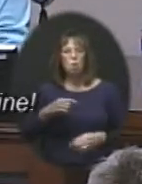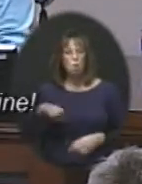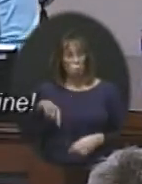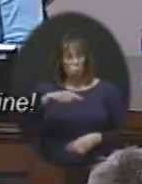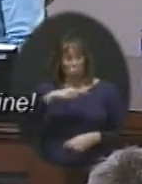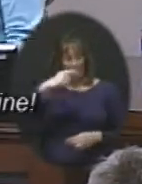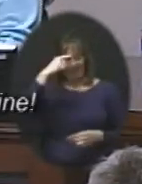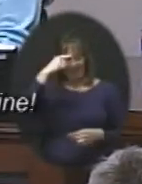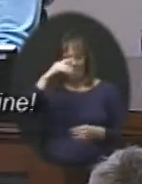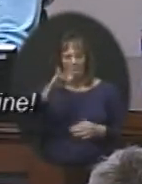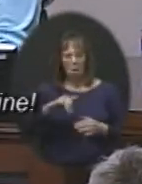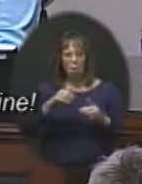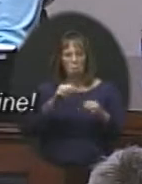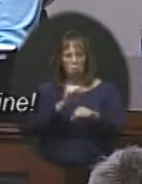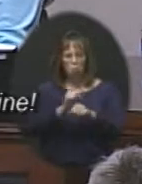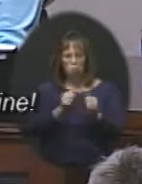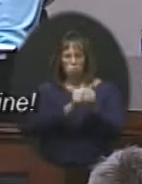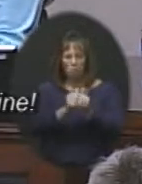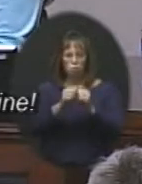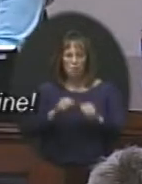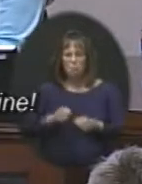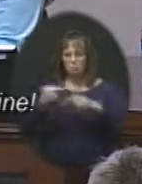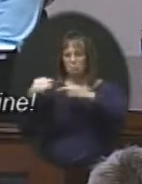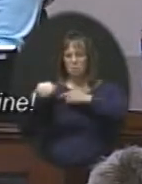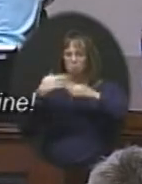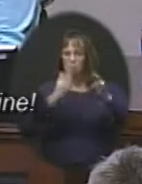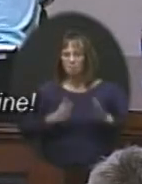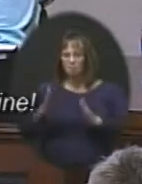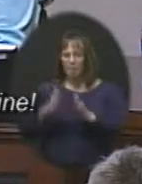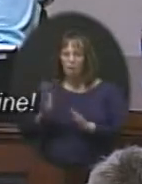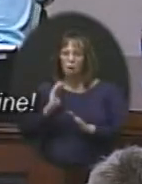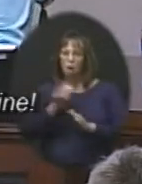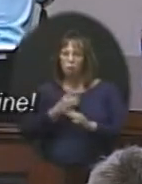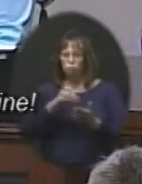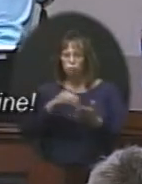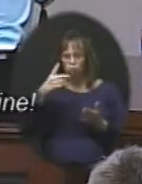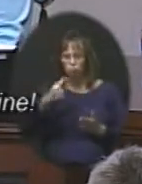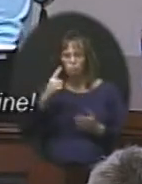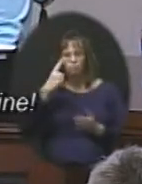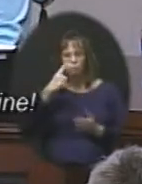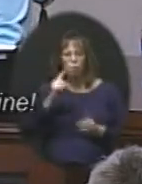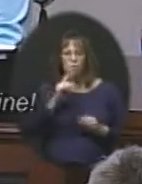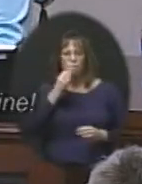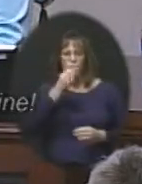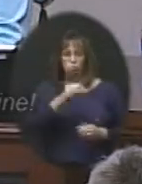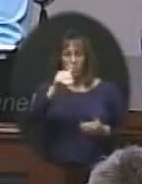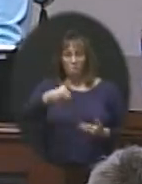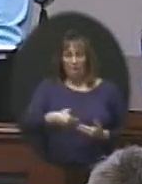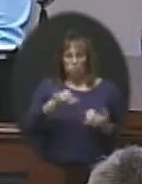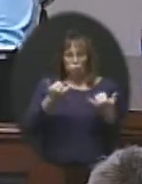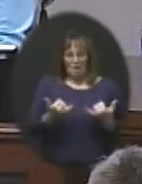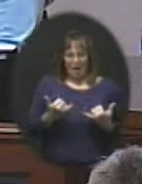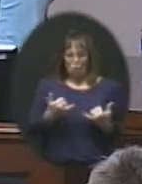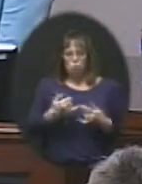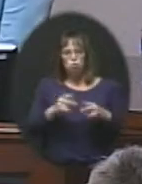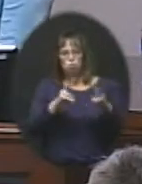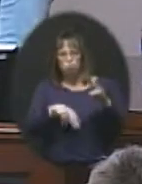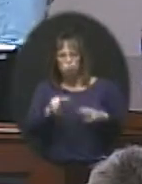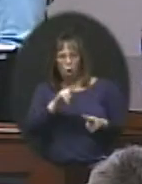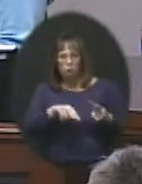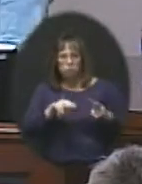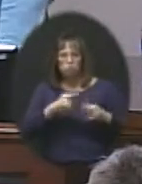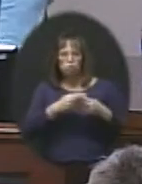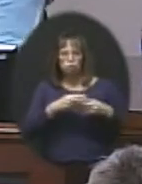by working together that we can responsibly prepare our students for their future. And we invite you now to watch this